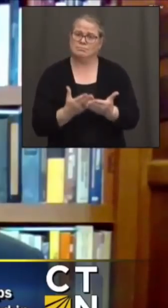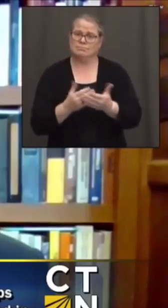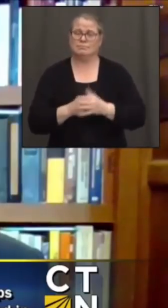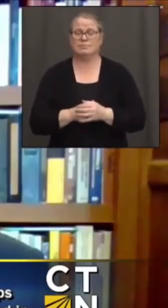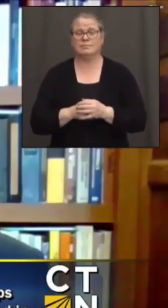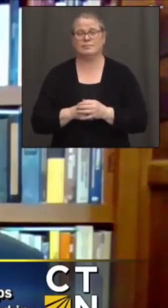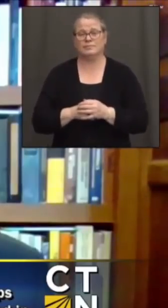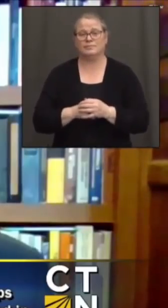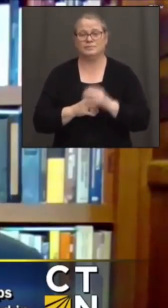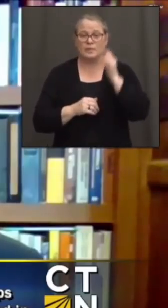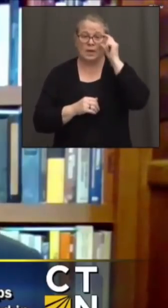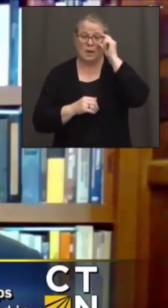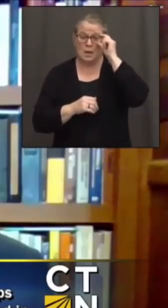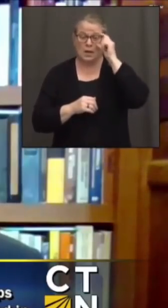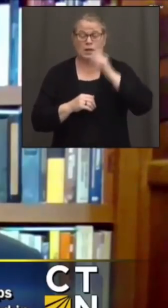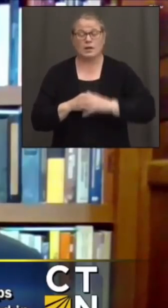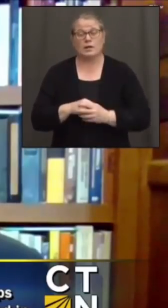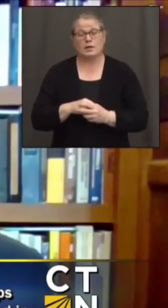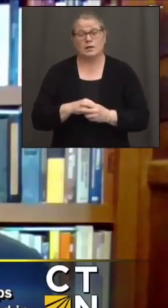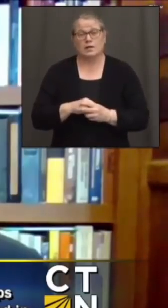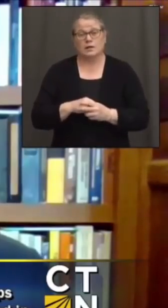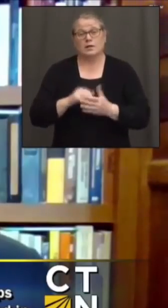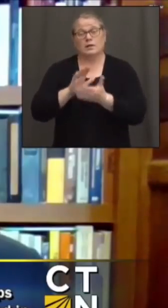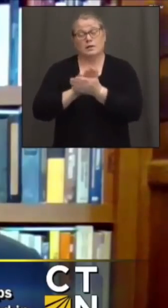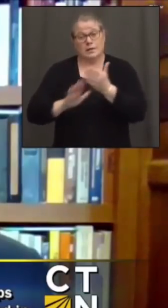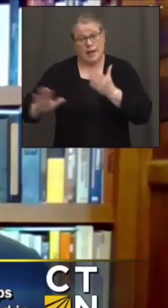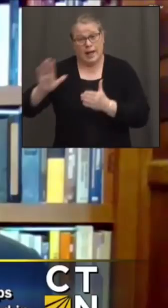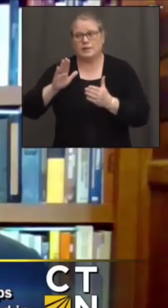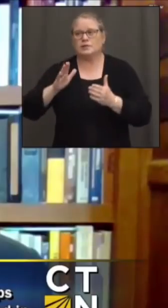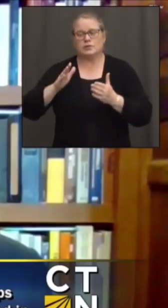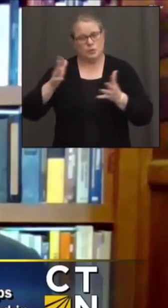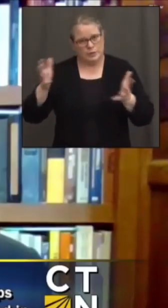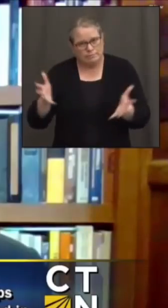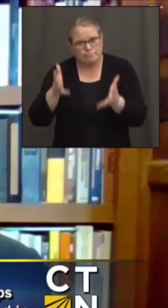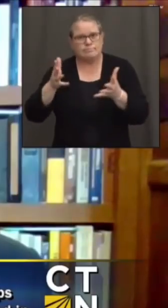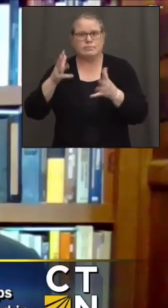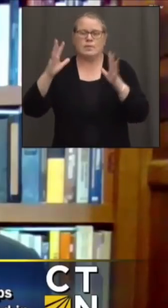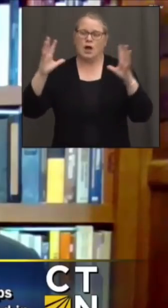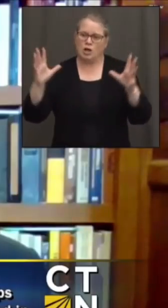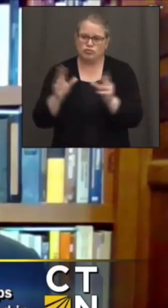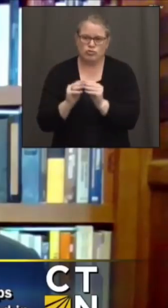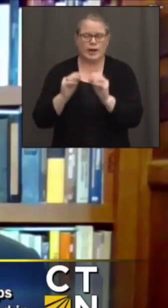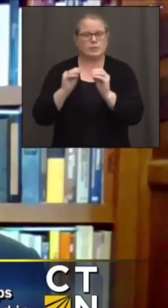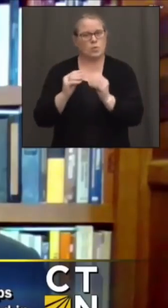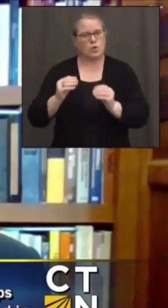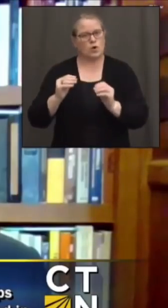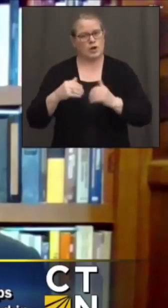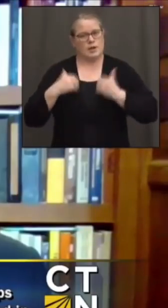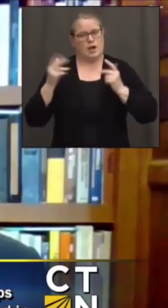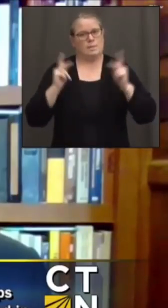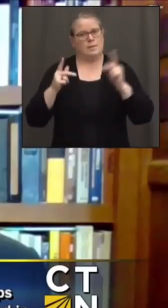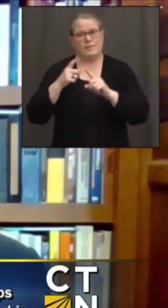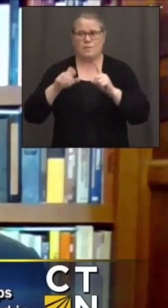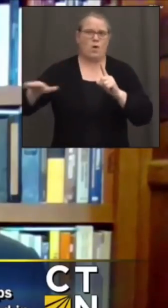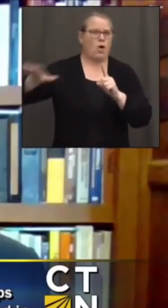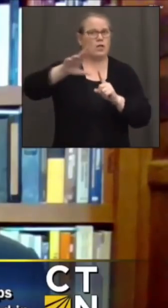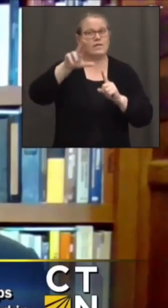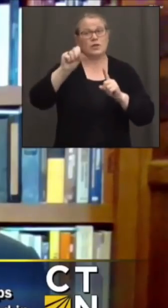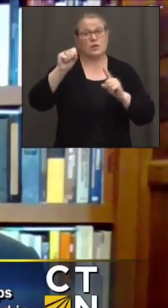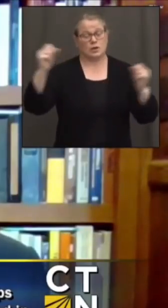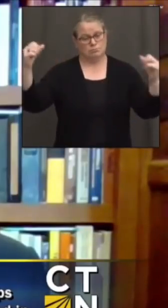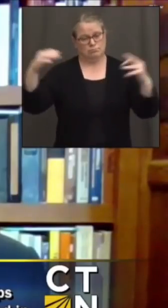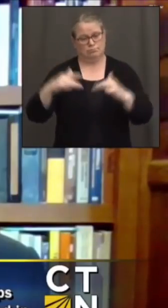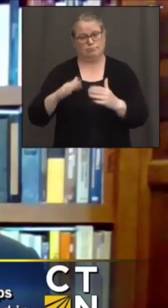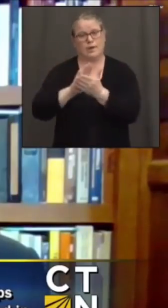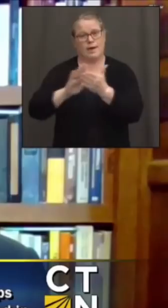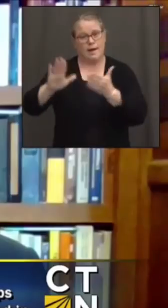As a civic institution which continues to attract more talented young people from across the country, we are also grateful for the partnership with our